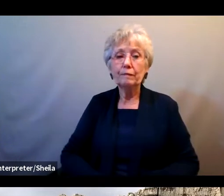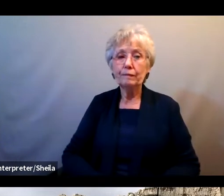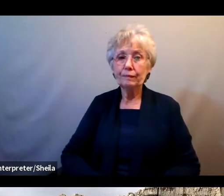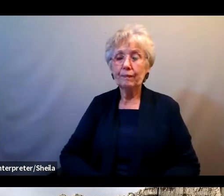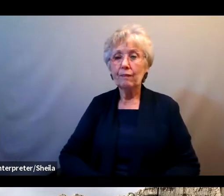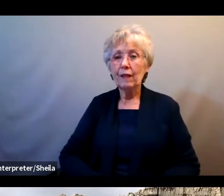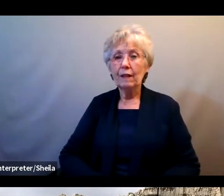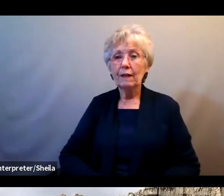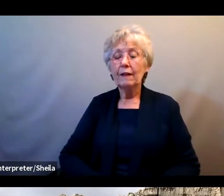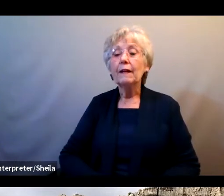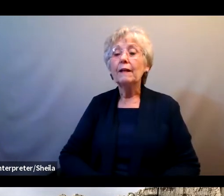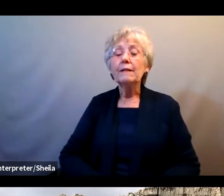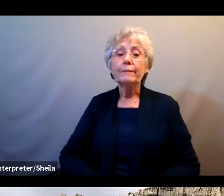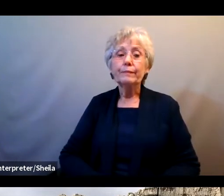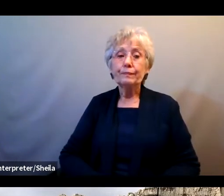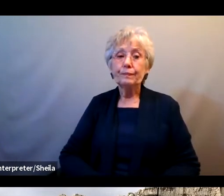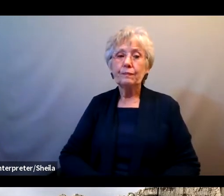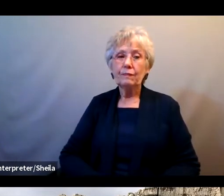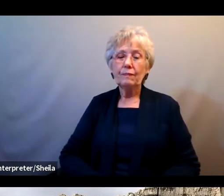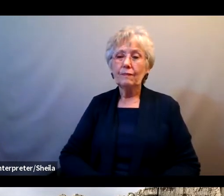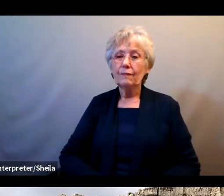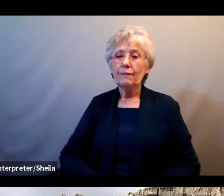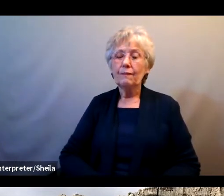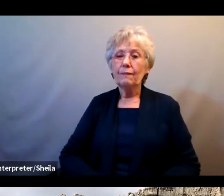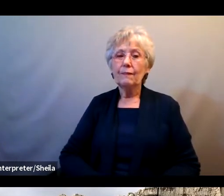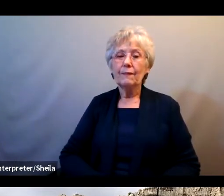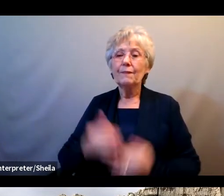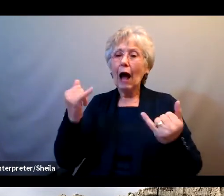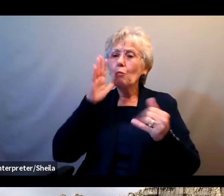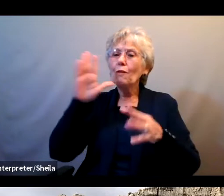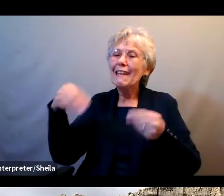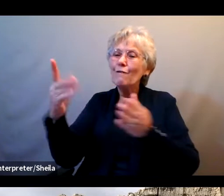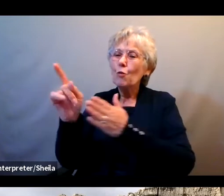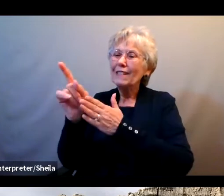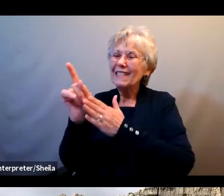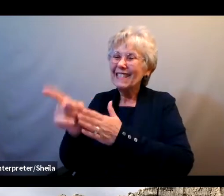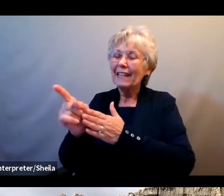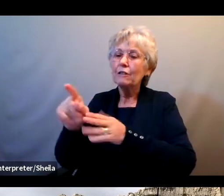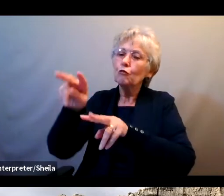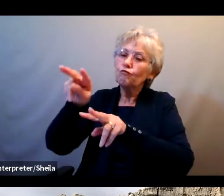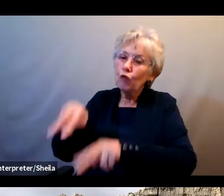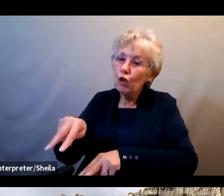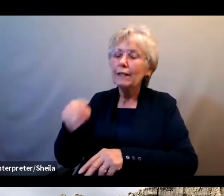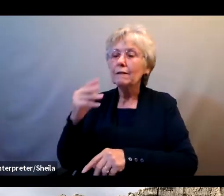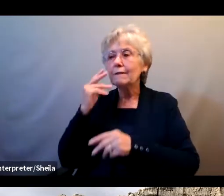So I'm going to give everyone a second to digest the slide a little bit.